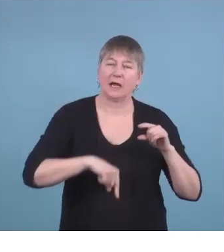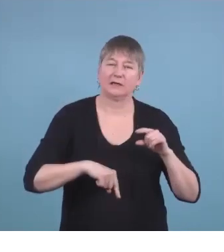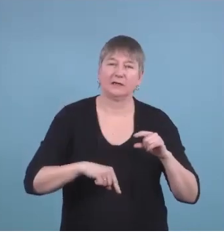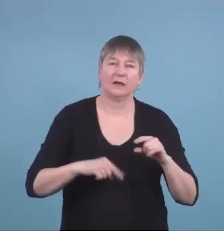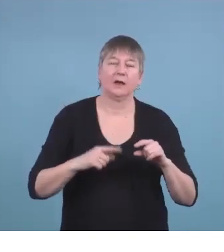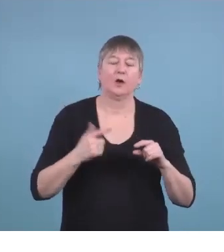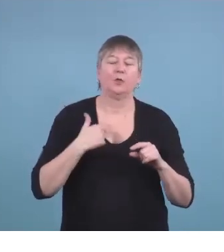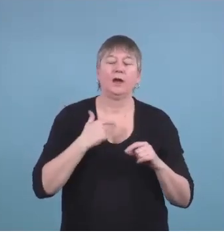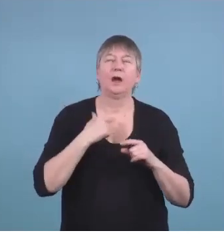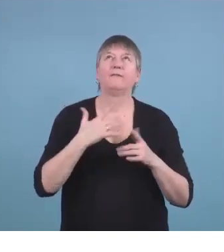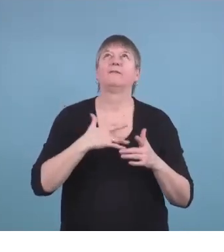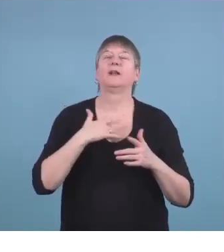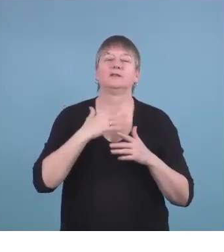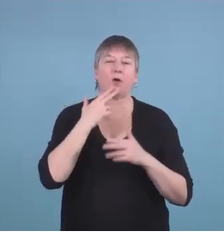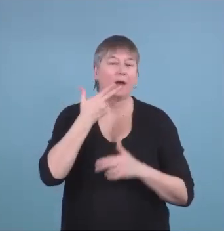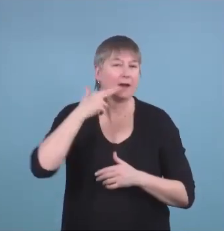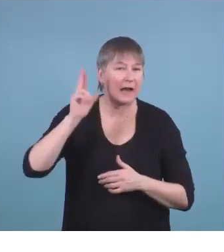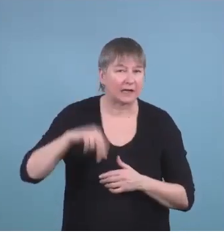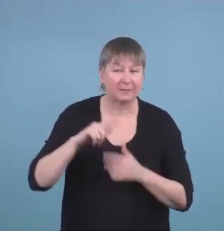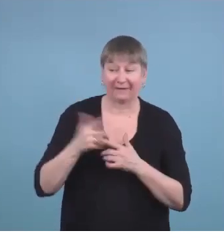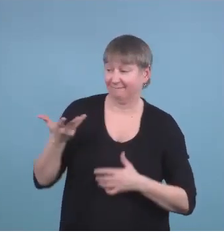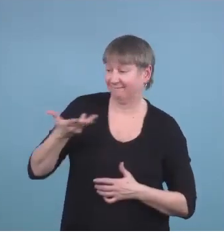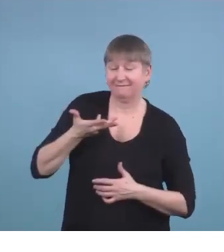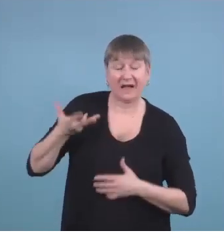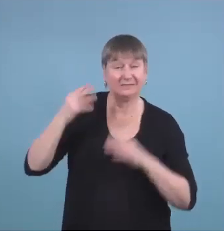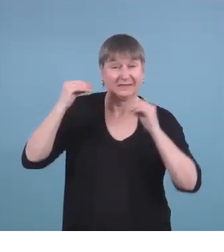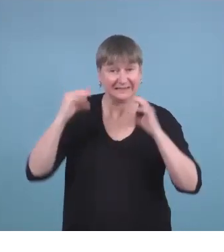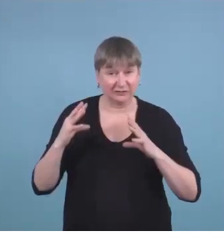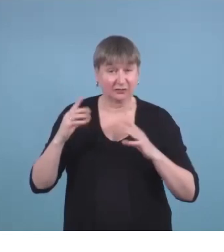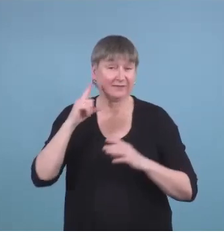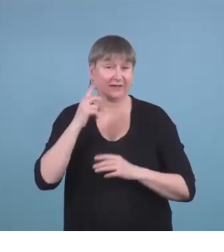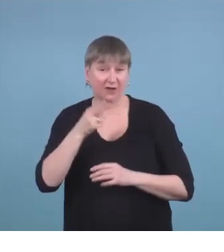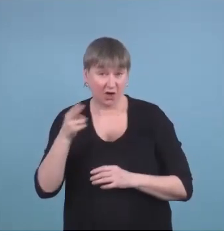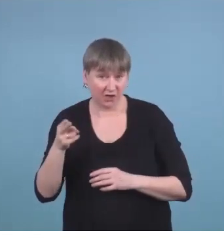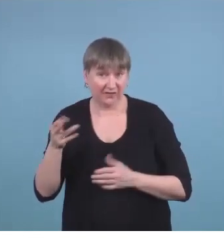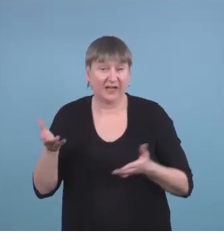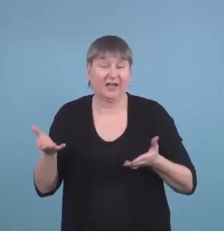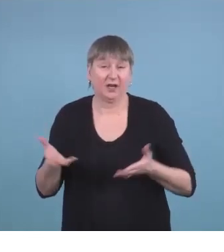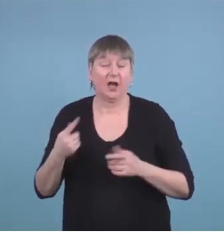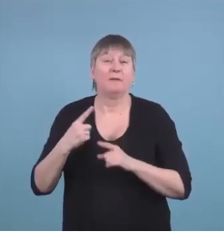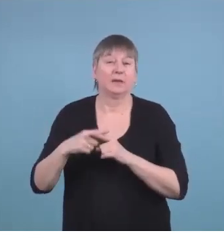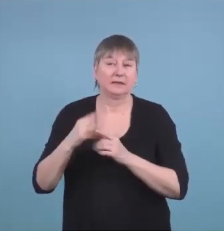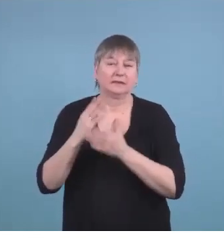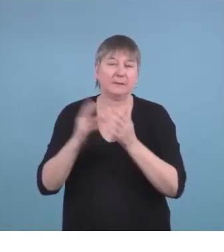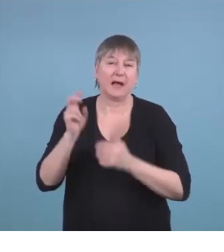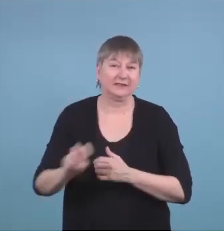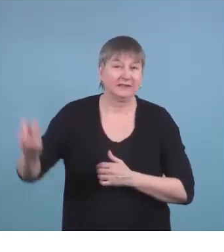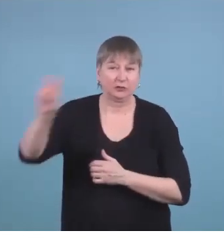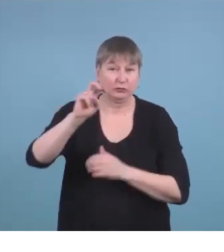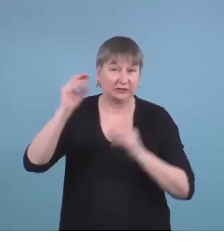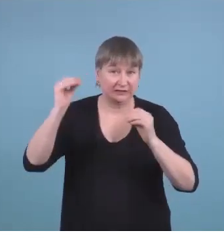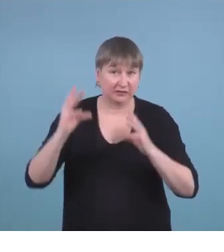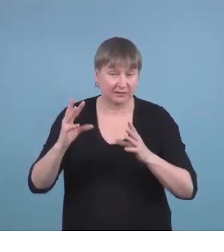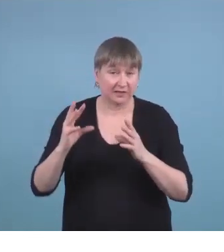teachers of the deaf and hard of hearing on site plus there's itinerant teachers that